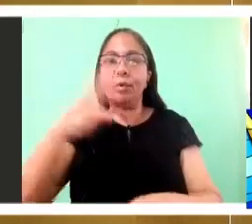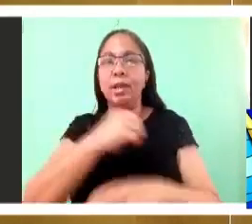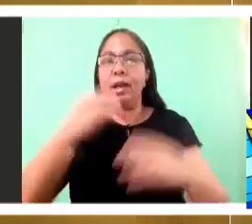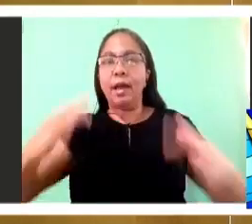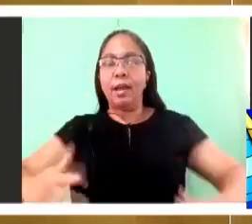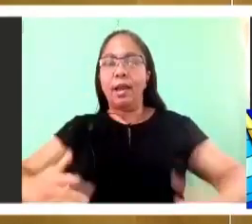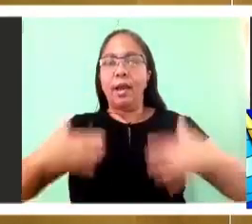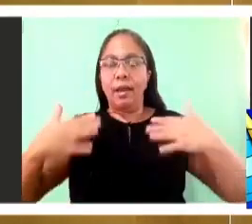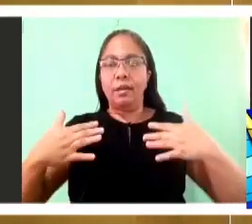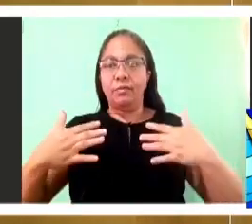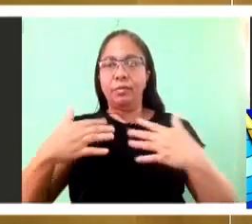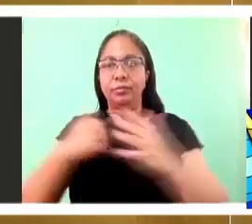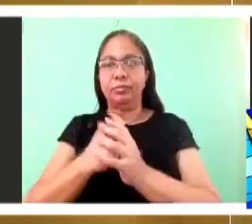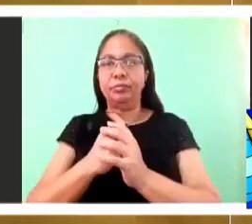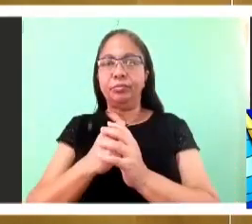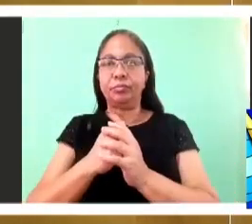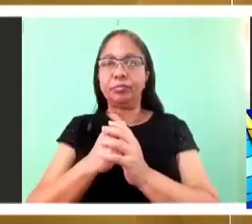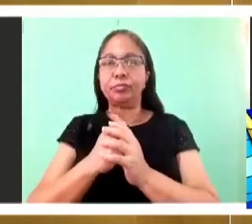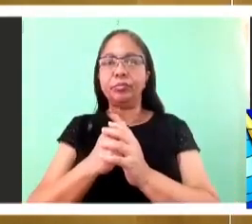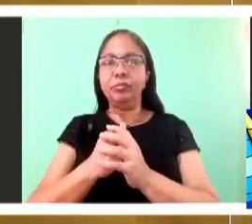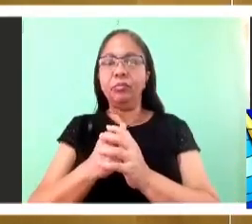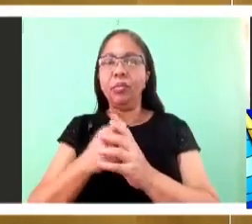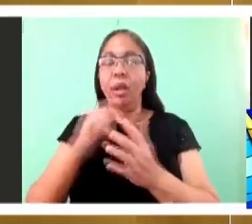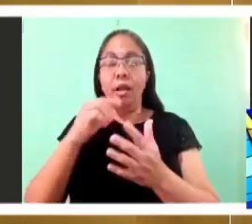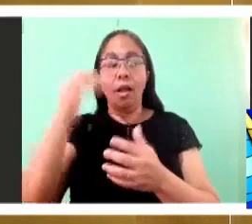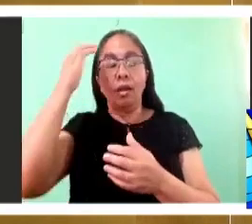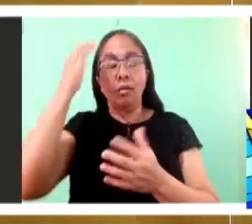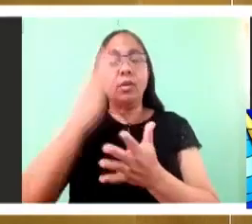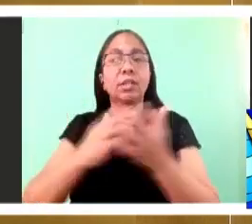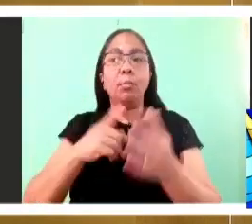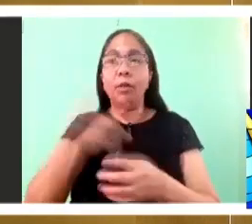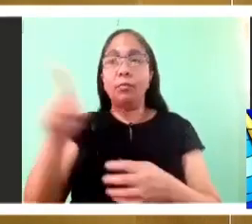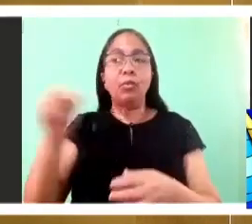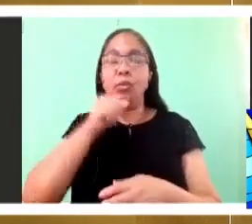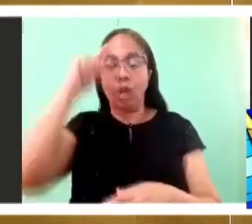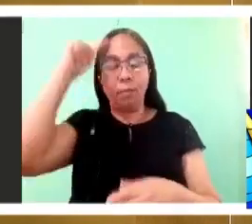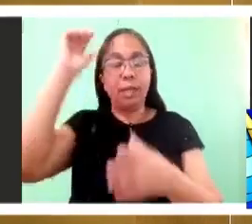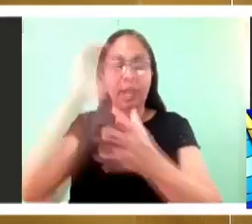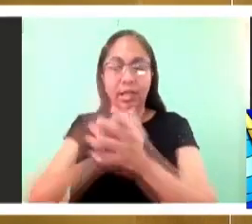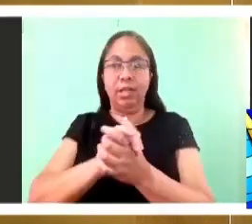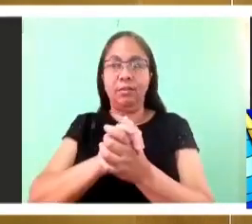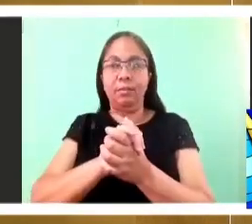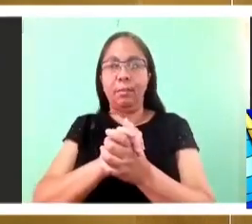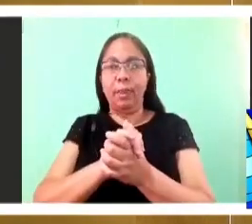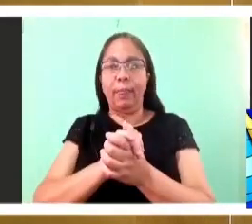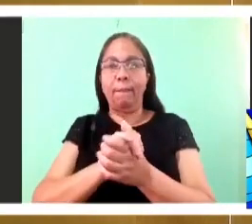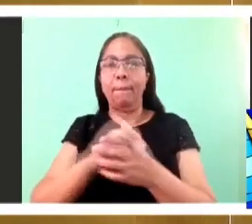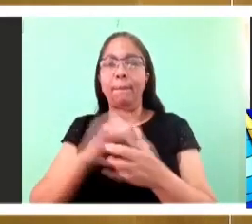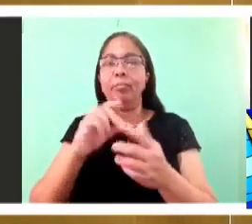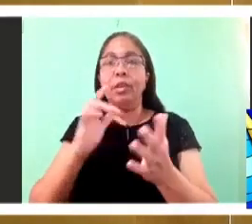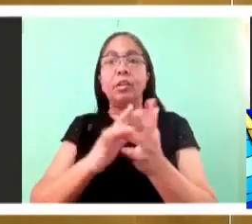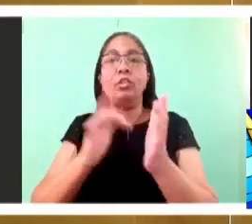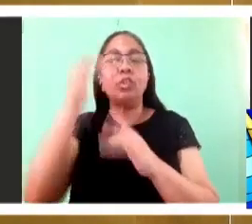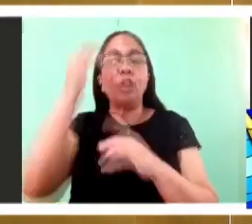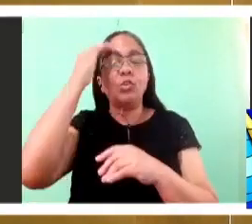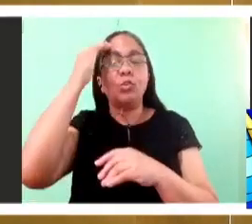outset those who did not believe. And who it was that would betray him.